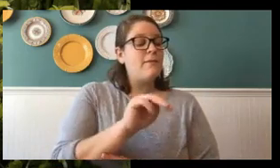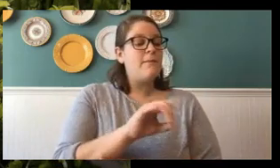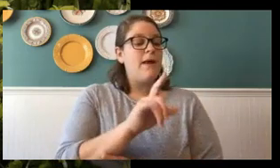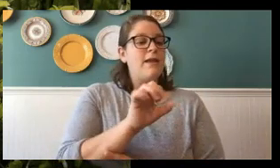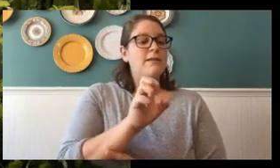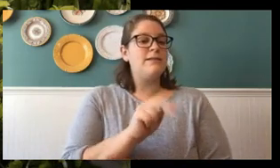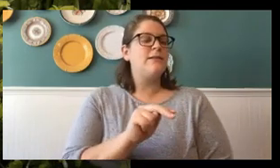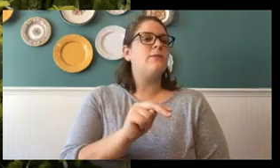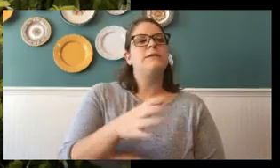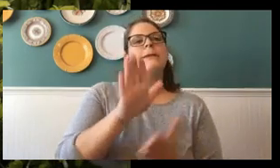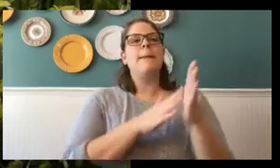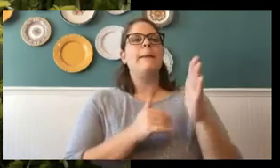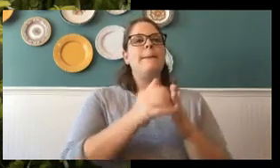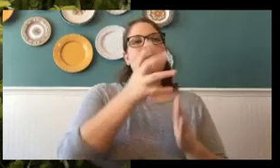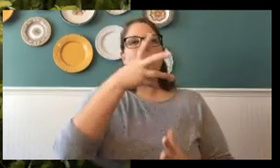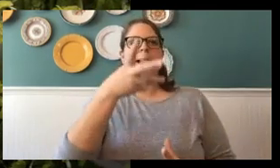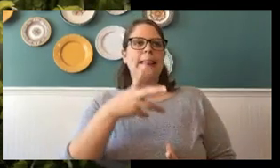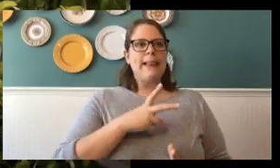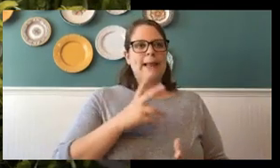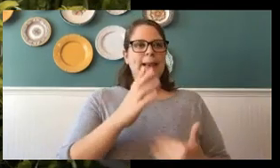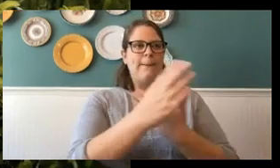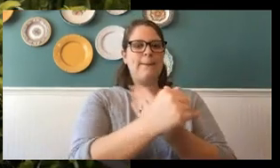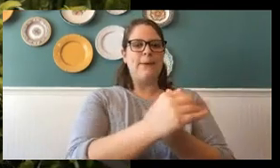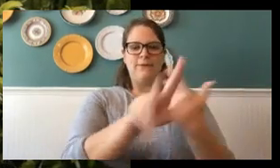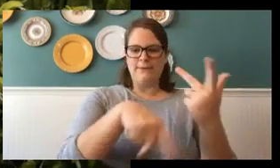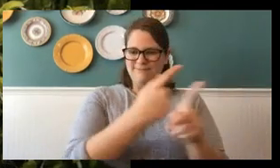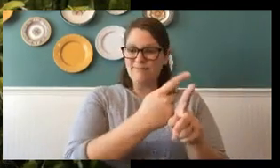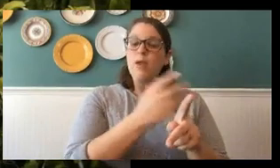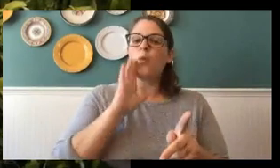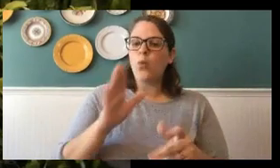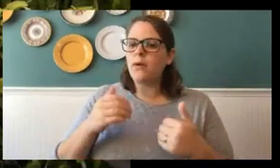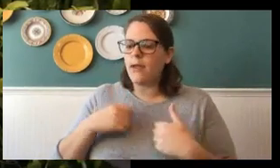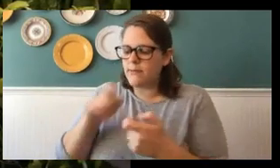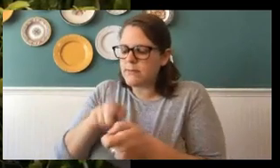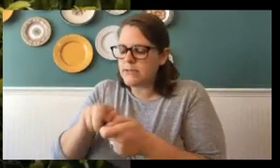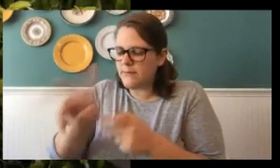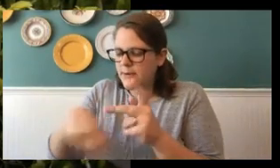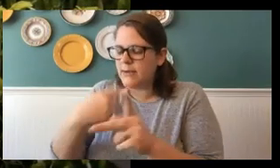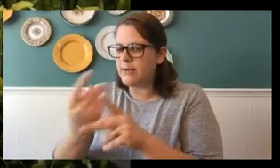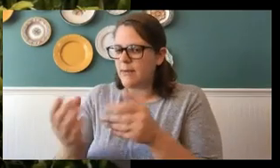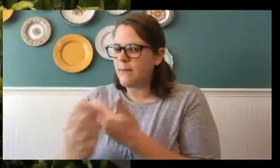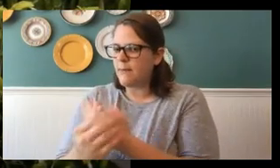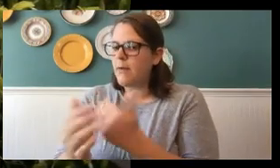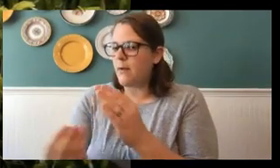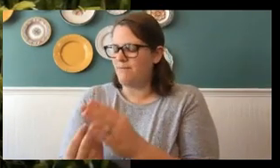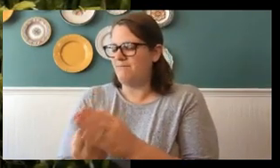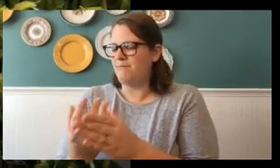special host plant. But wait a minute. Do boy butterflies lay eggs?